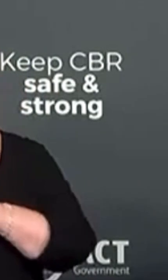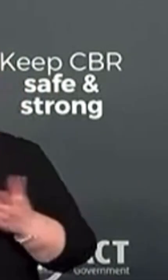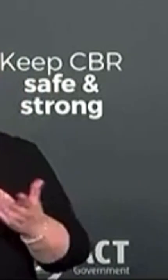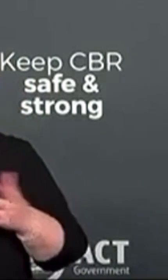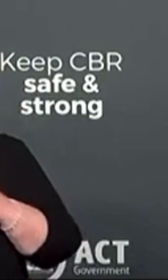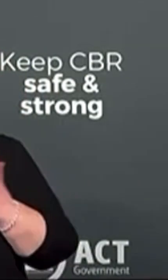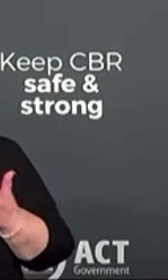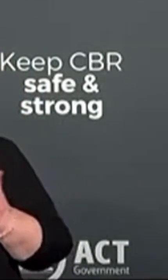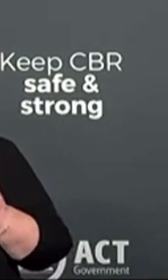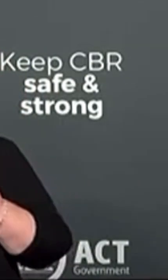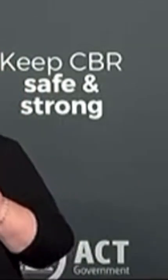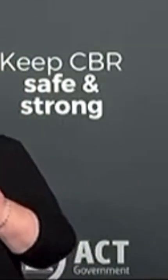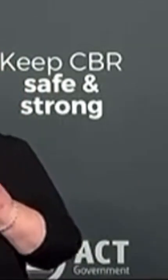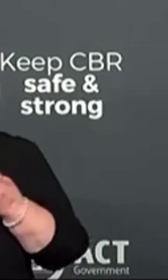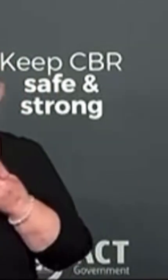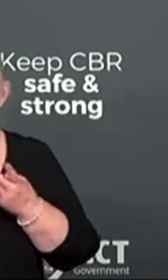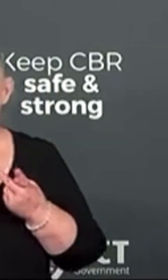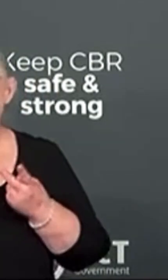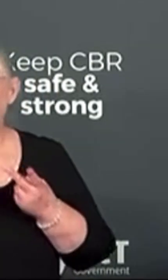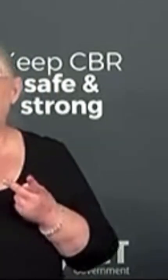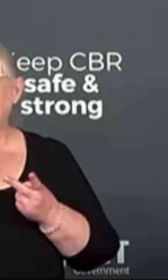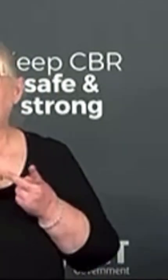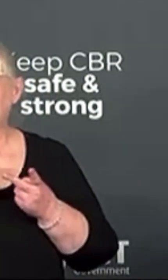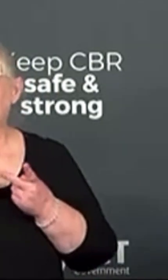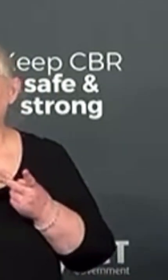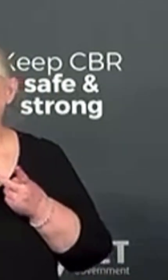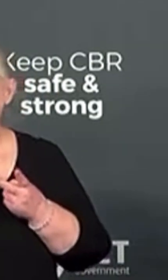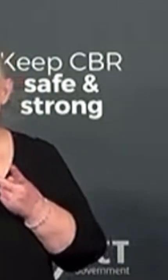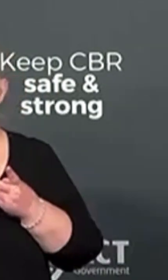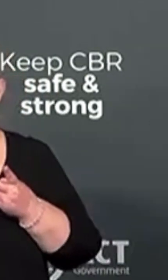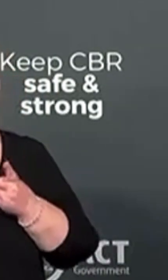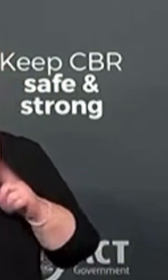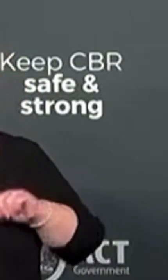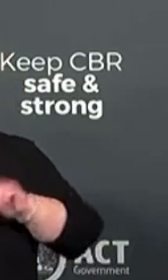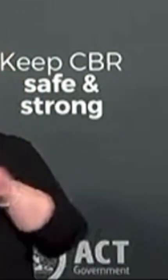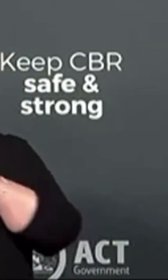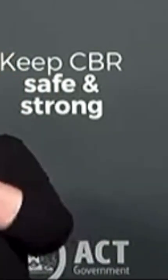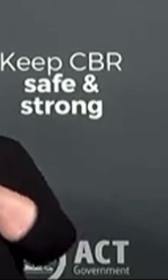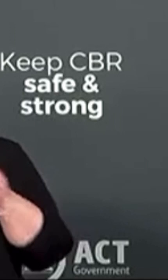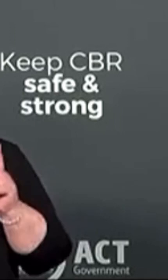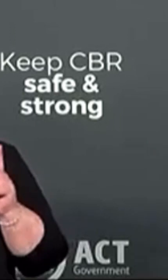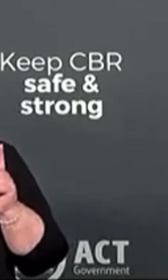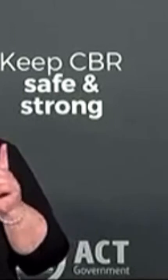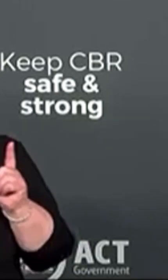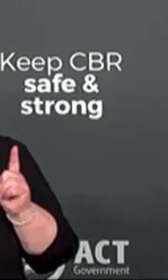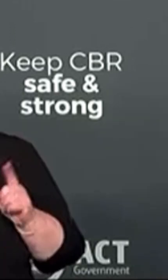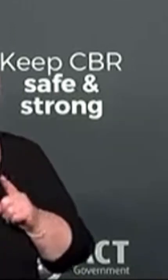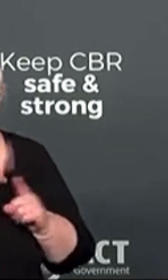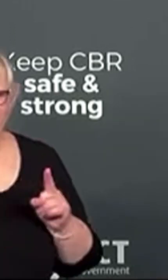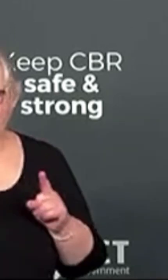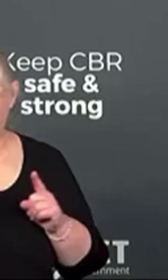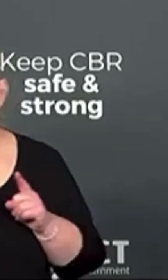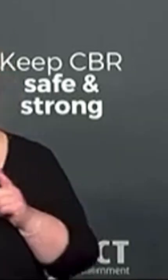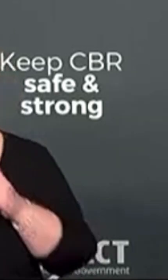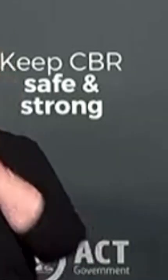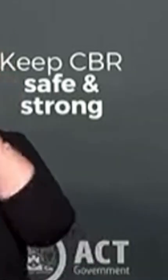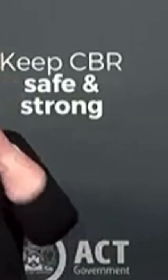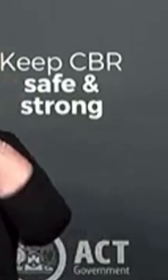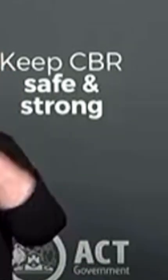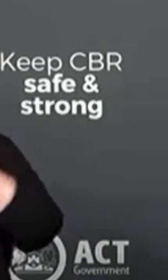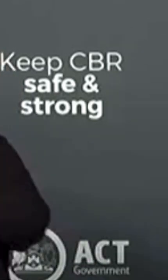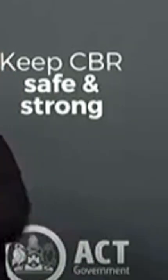a small proportion for whom, for a variety of reasons, from conspiracy theorists